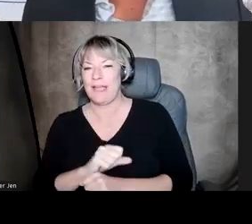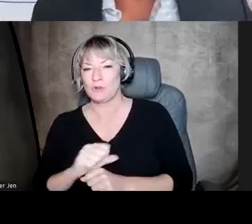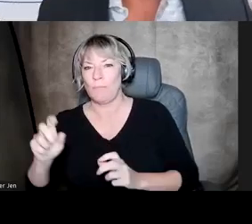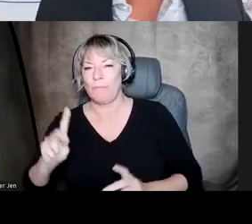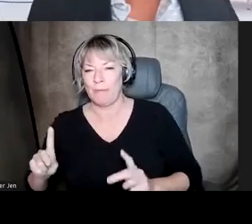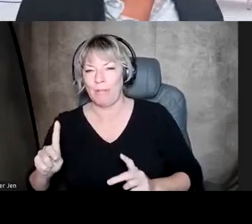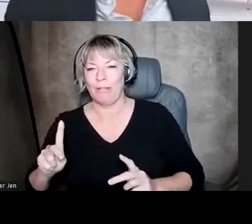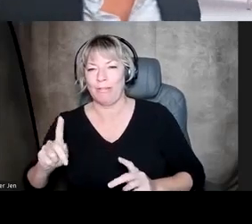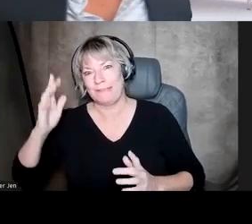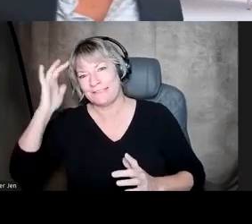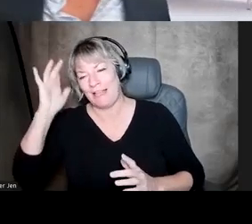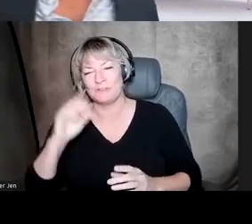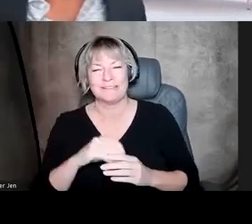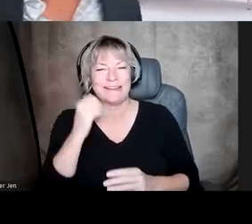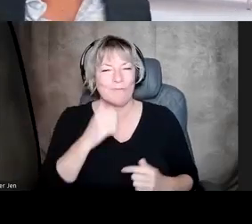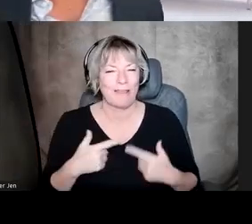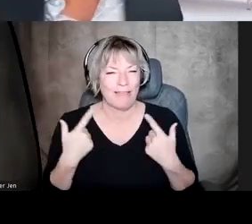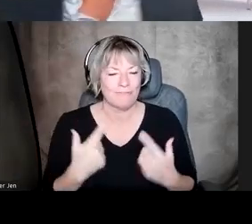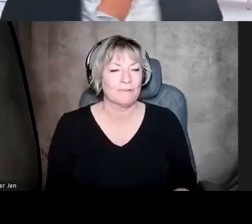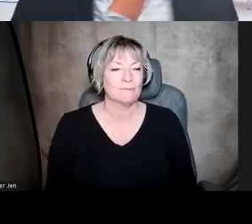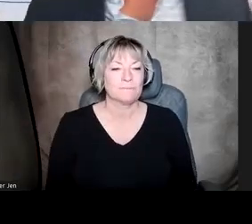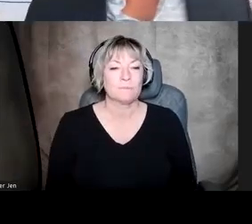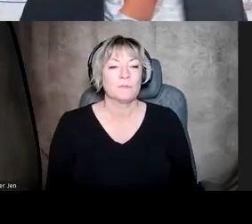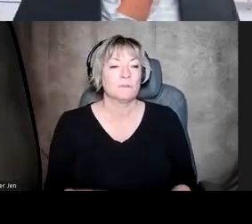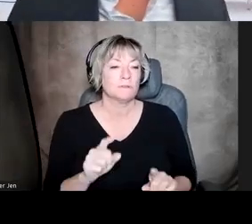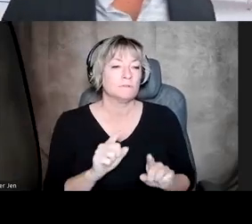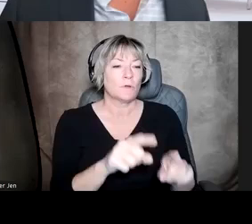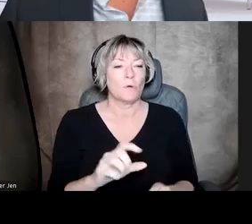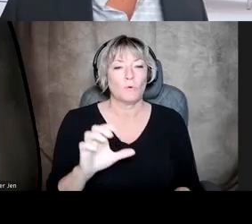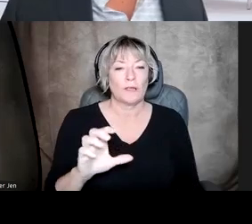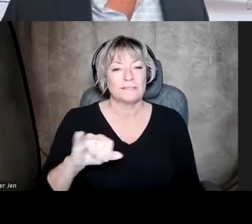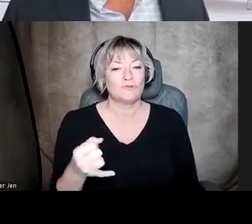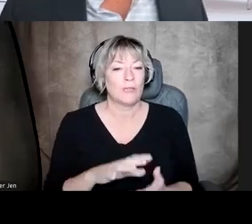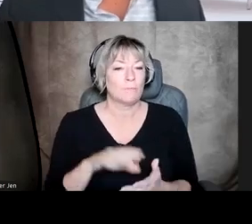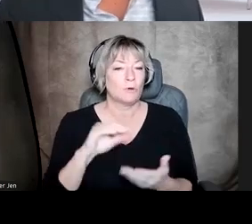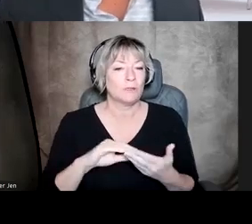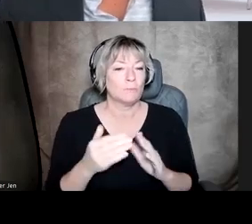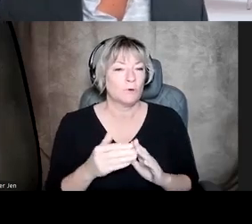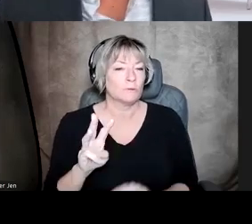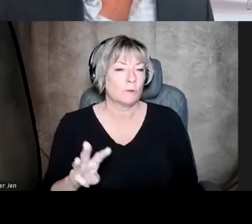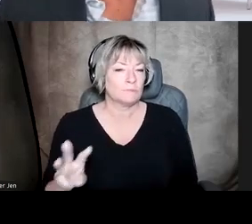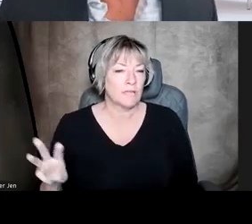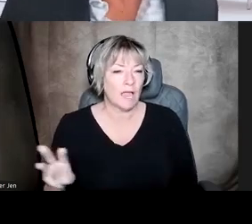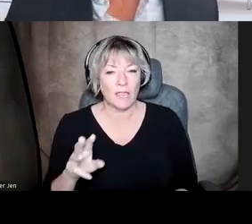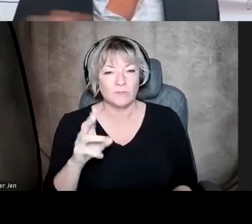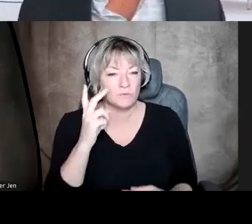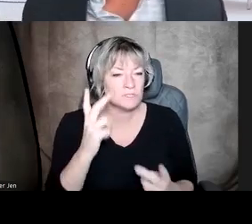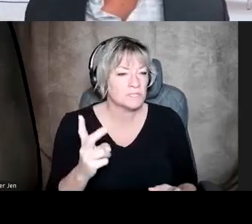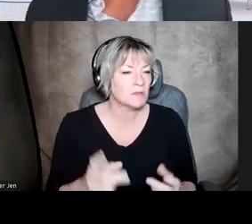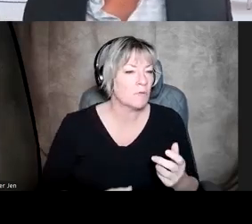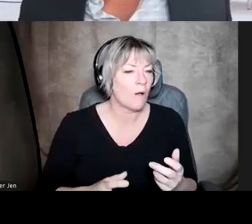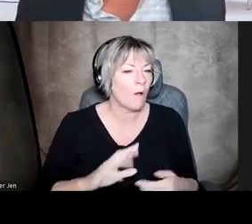lives. So feel free to visit Crisis Jam's Learning Community site to get all the latest information